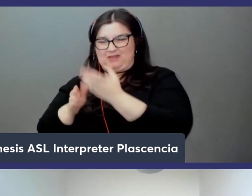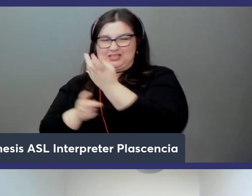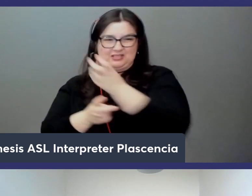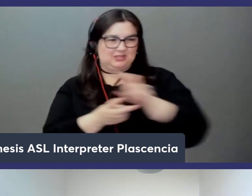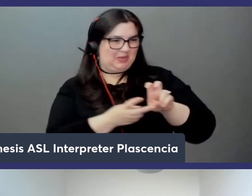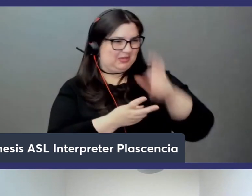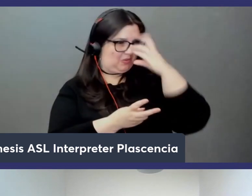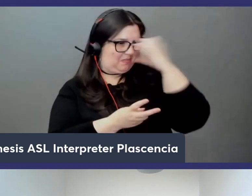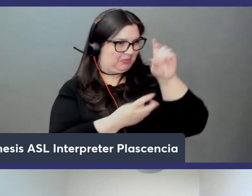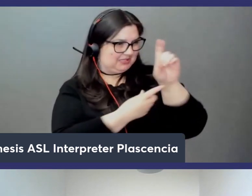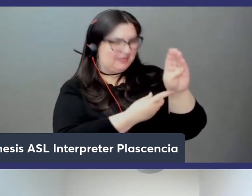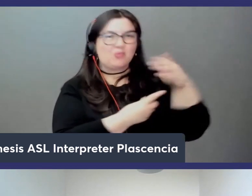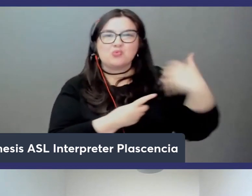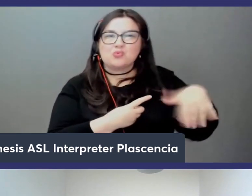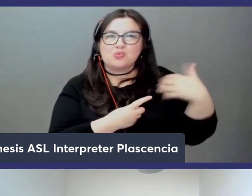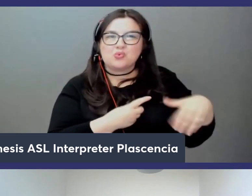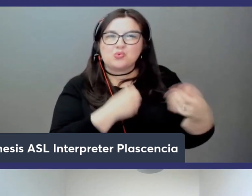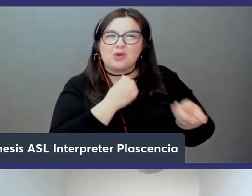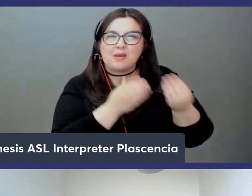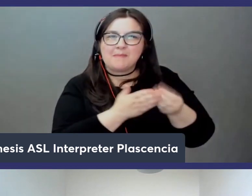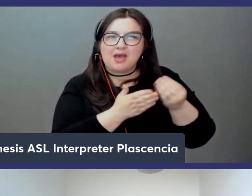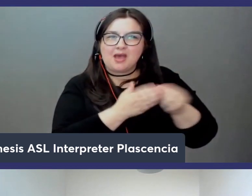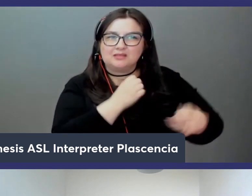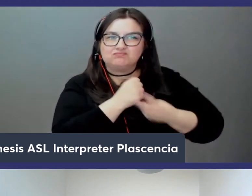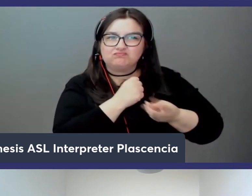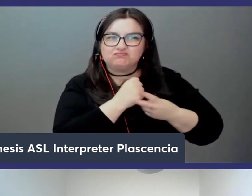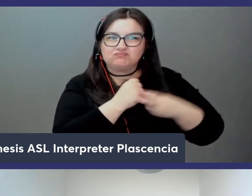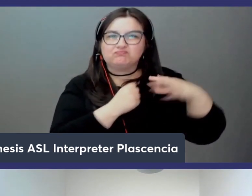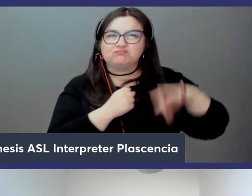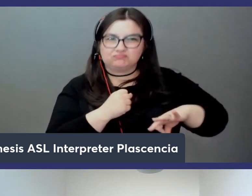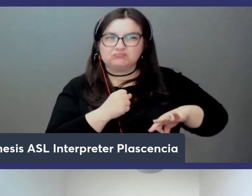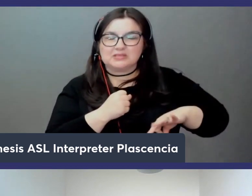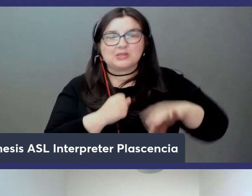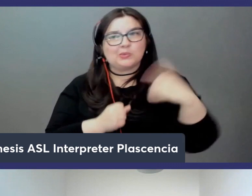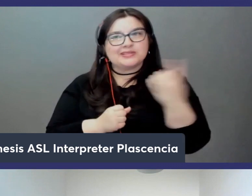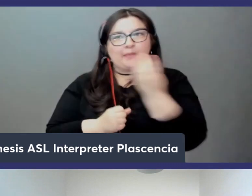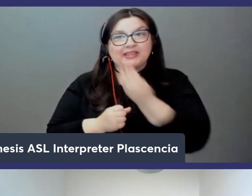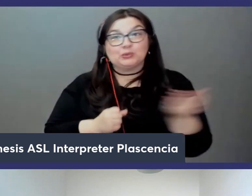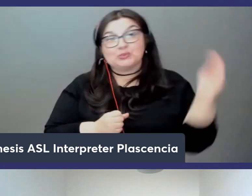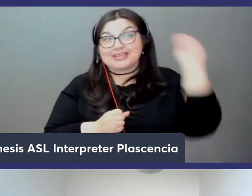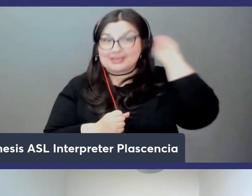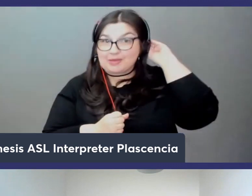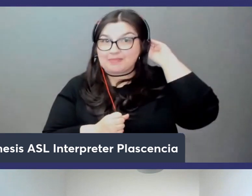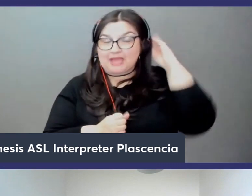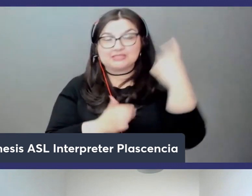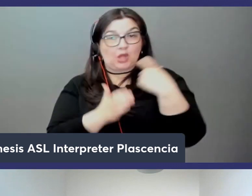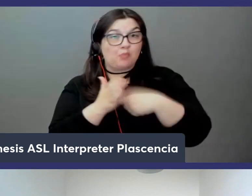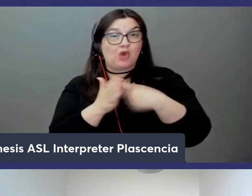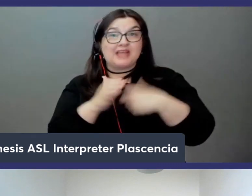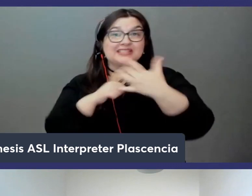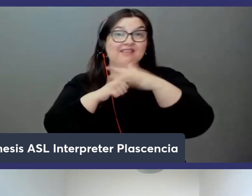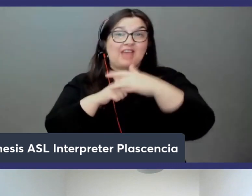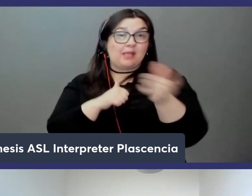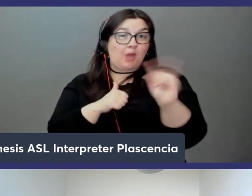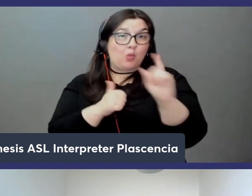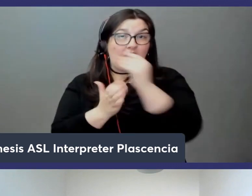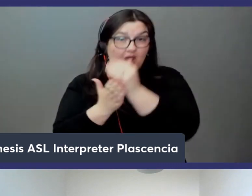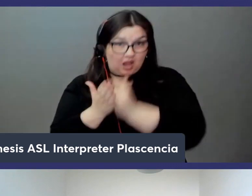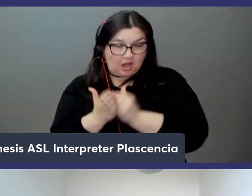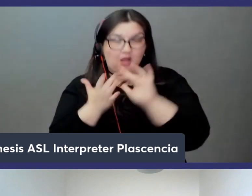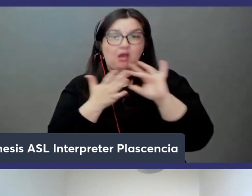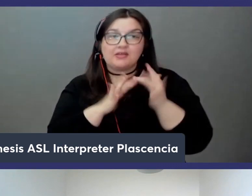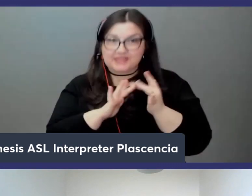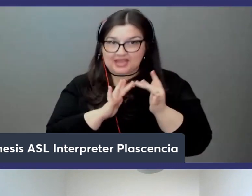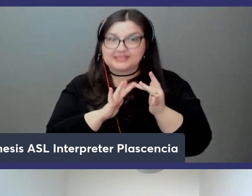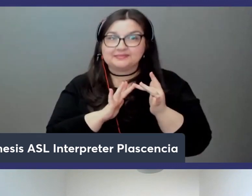services so that's something to keep in mind um but yeah as uh as i said uh the pricing is available online on our website uh